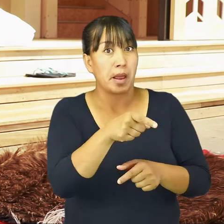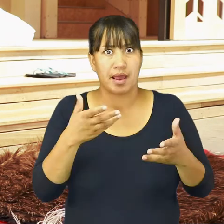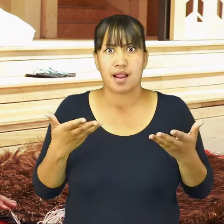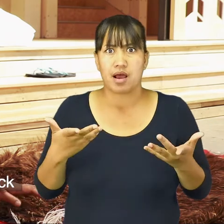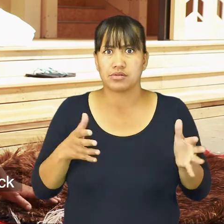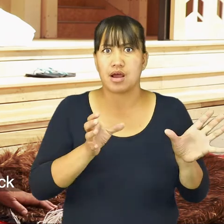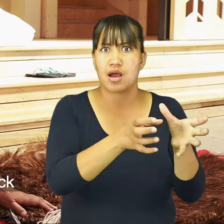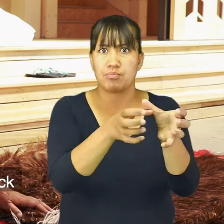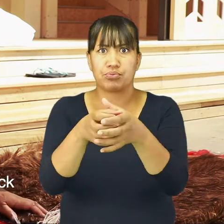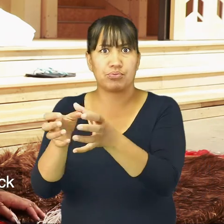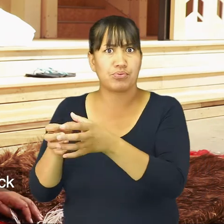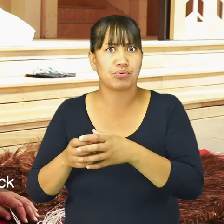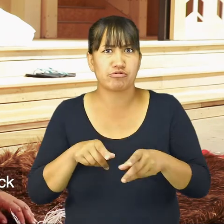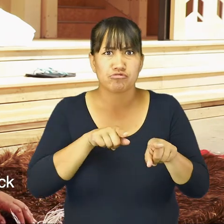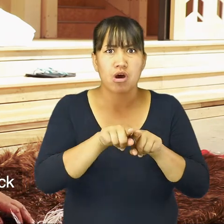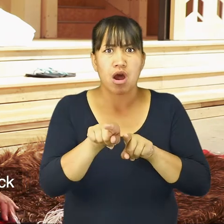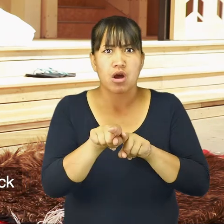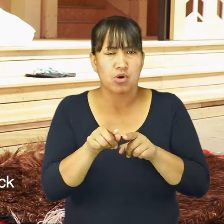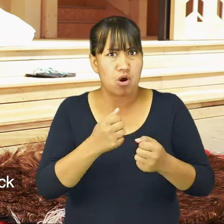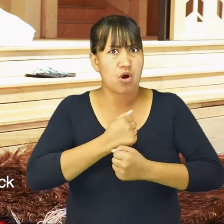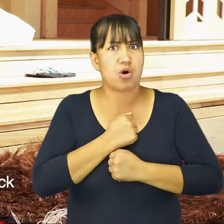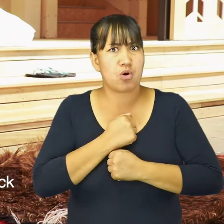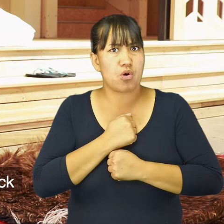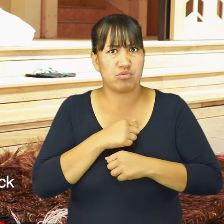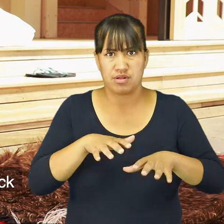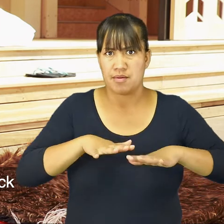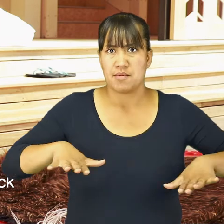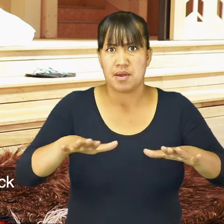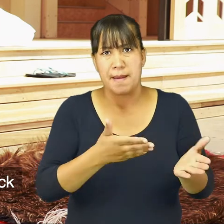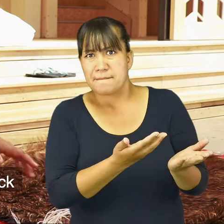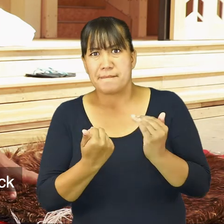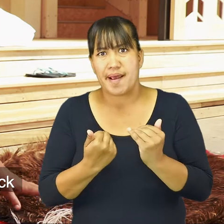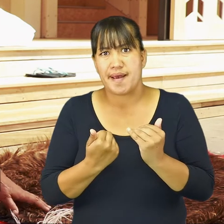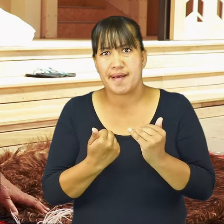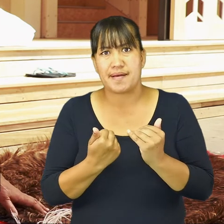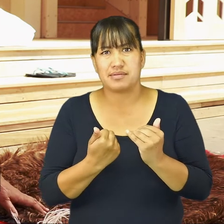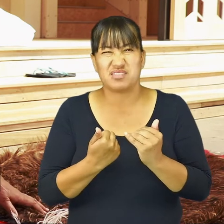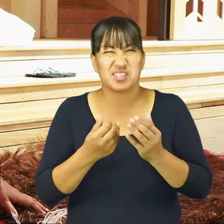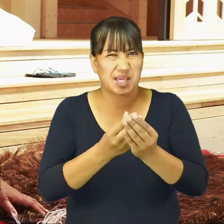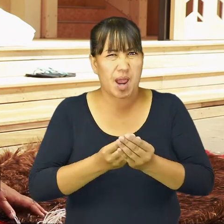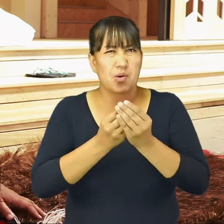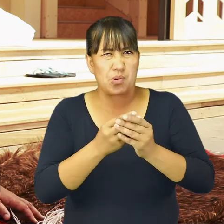A lot of hapu are taking back guardianship of these taonga.